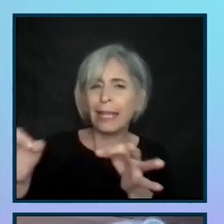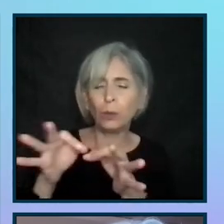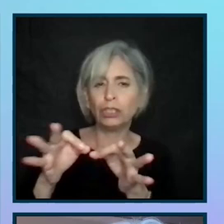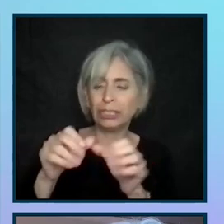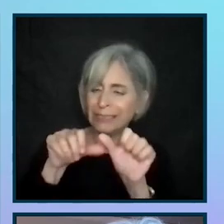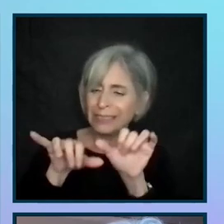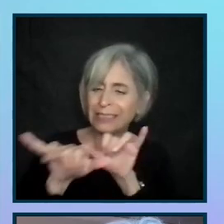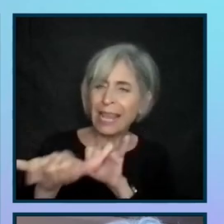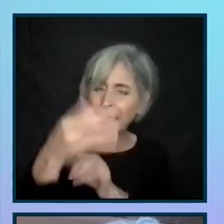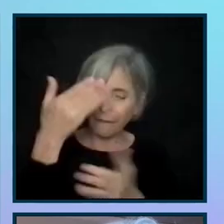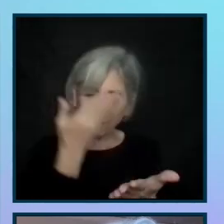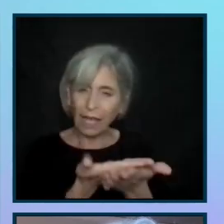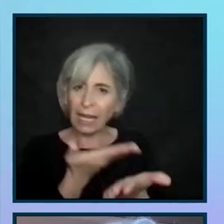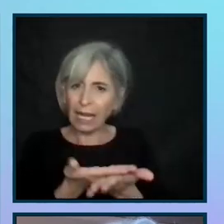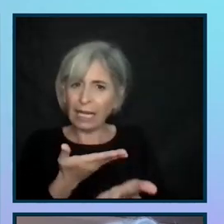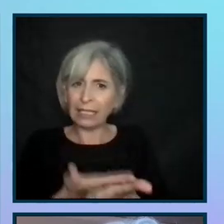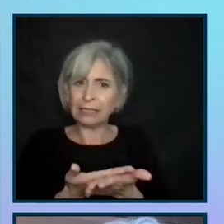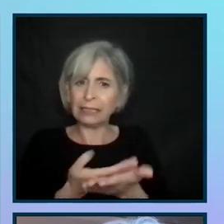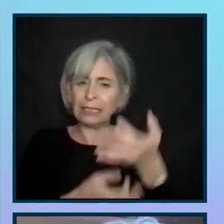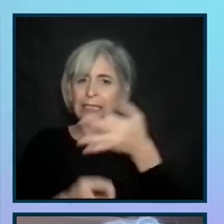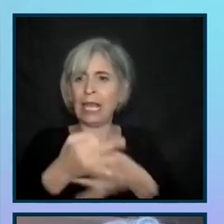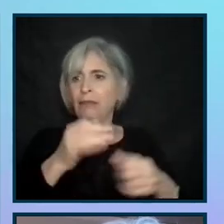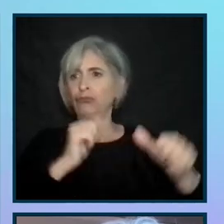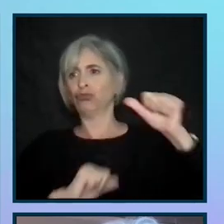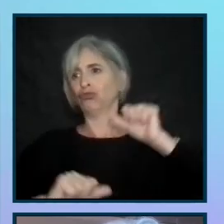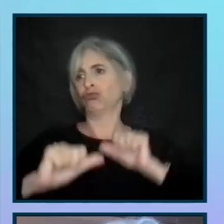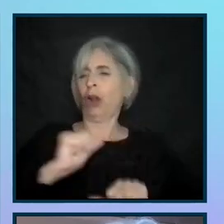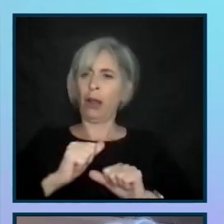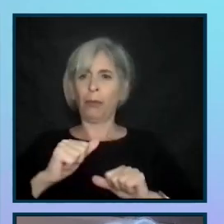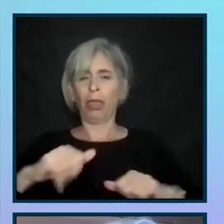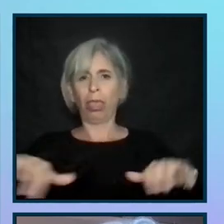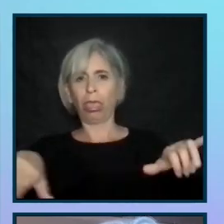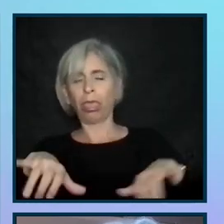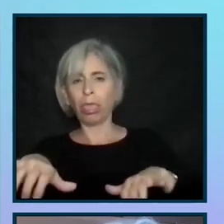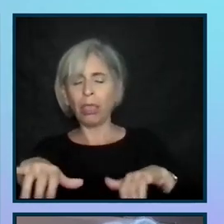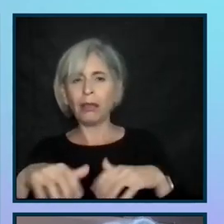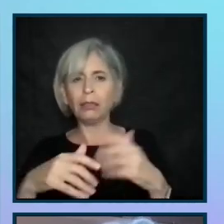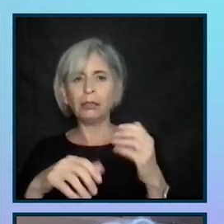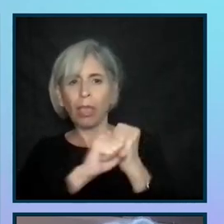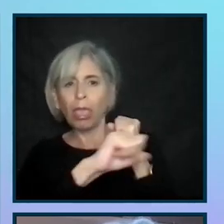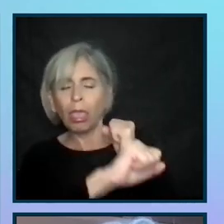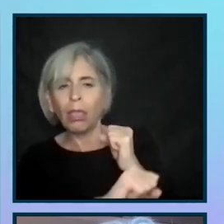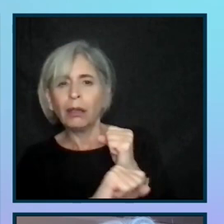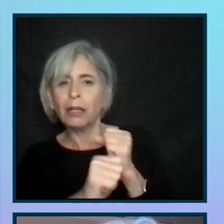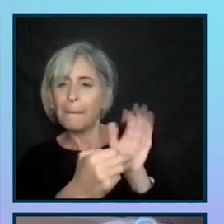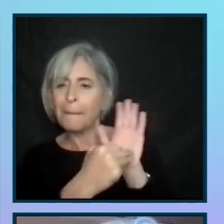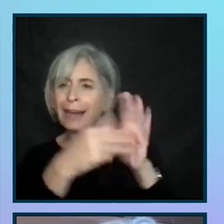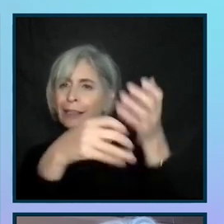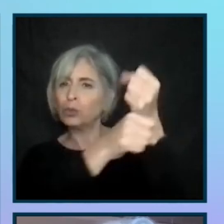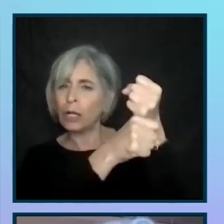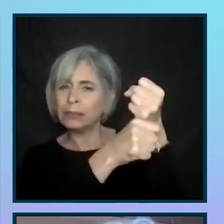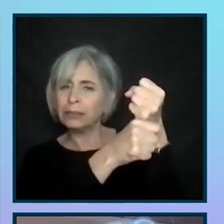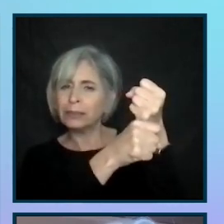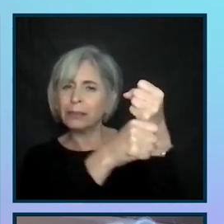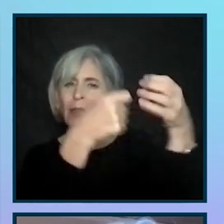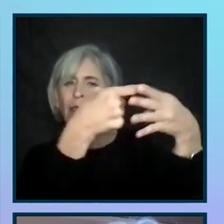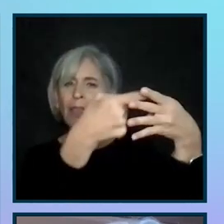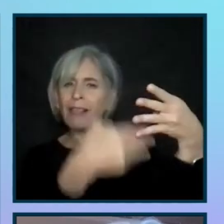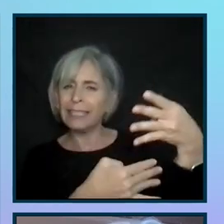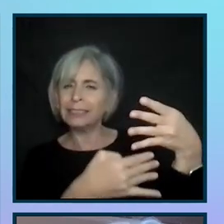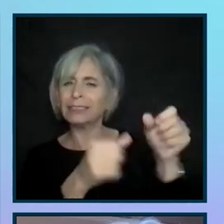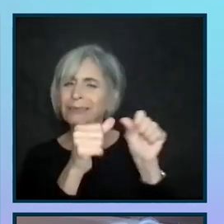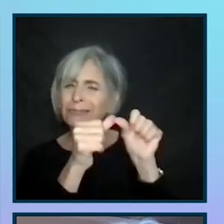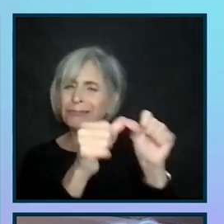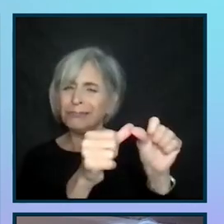sticking to facts without over-dramatizing, modeling trust expected from others. The list goes on and on.